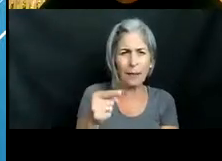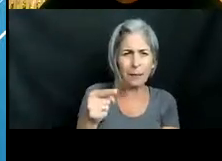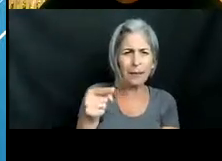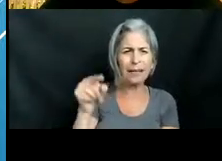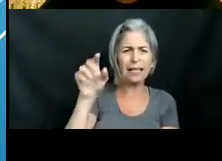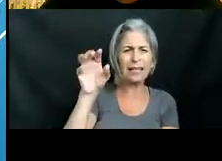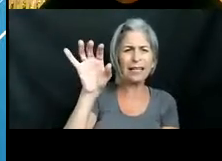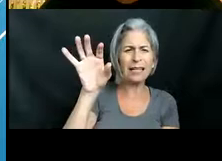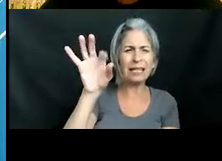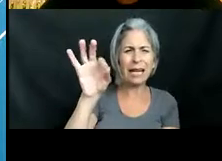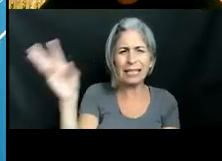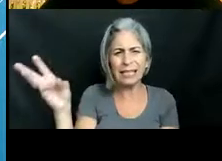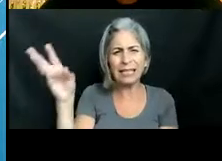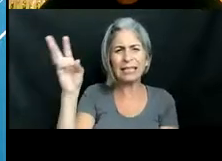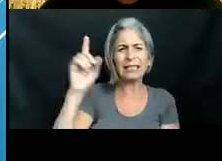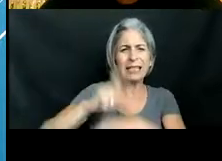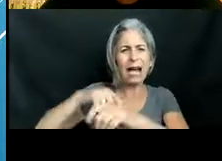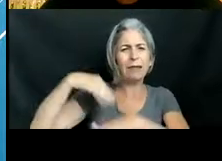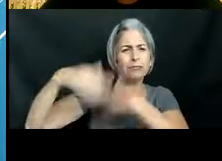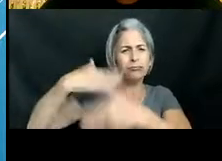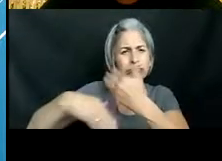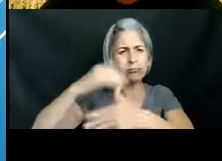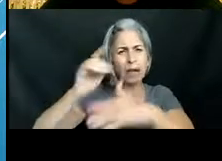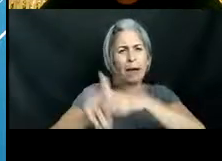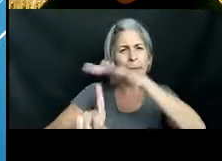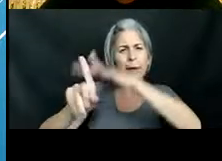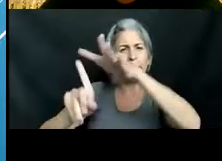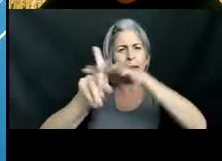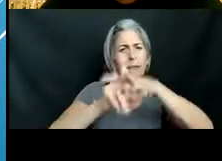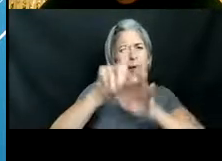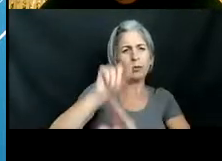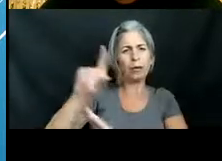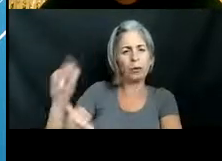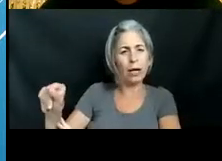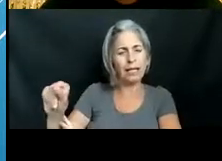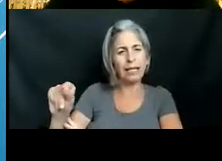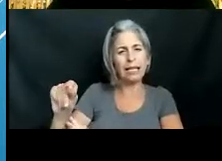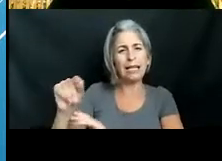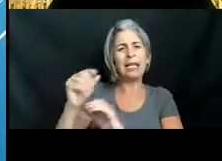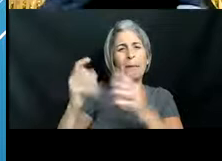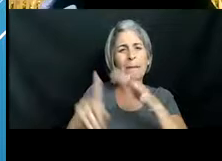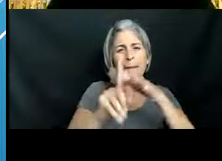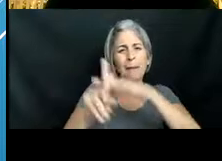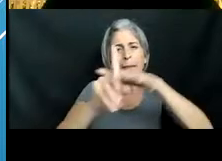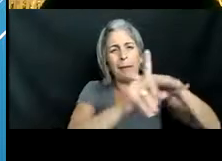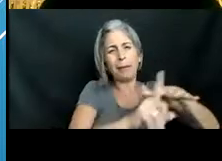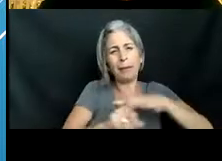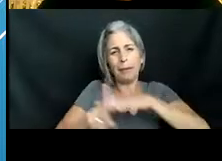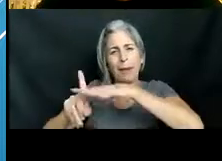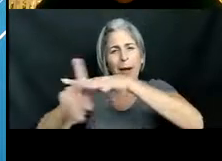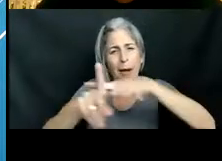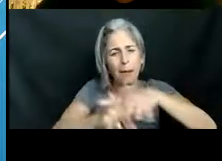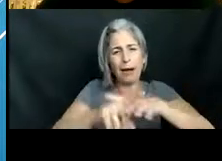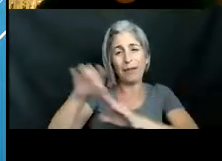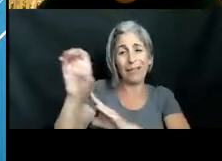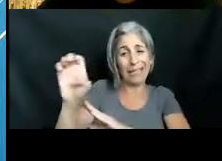but as time goes on all of a sudden they're popping up more and more and more by the 2000s they really have started to propagate our east